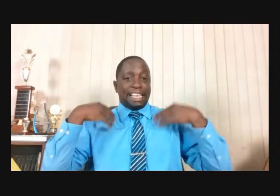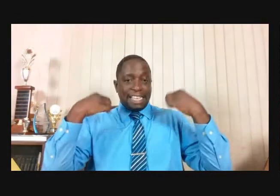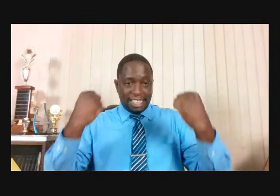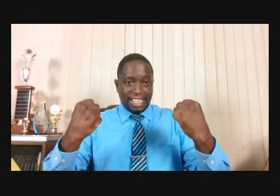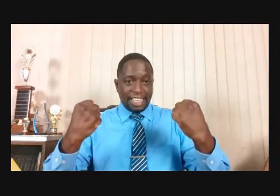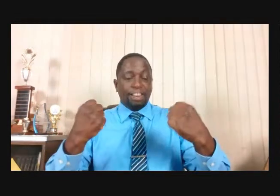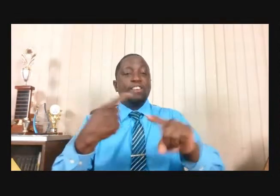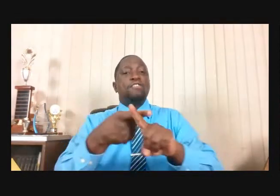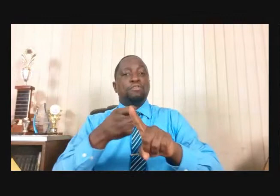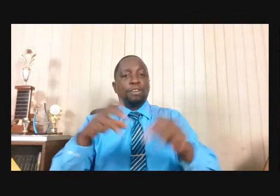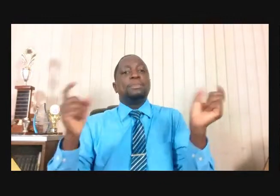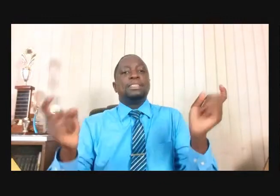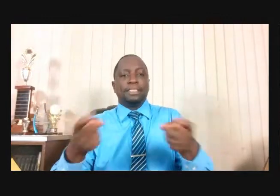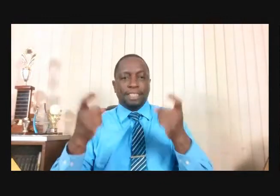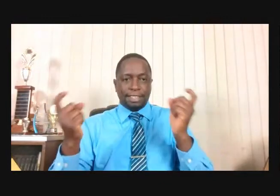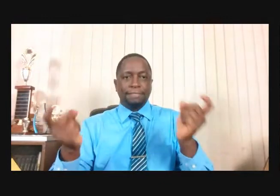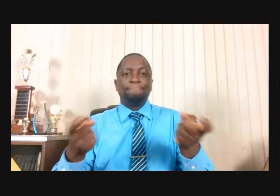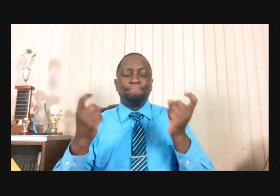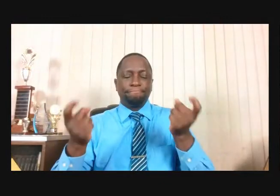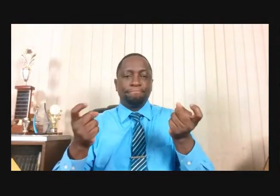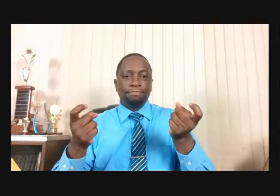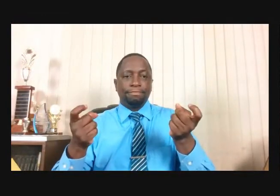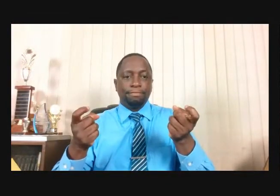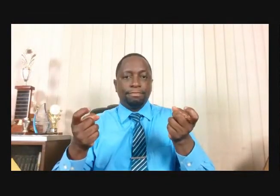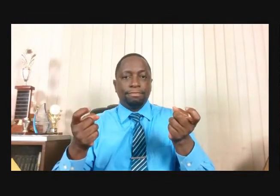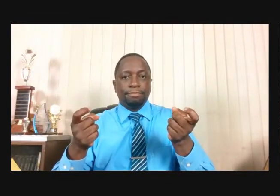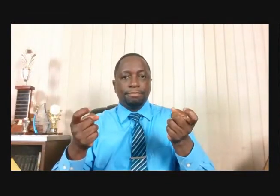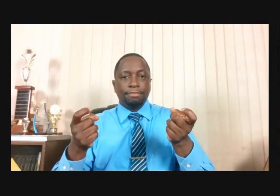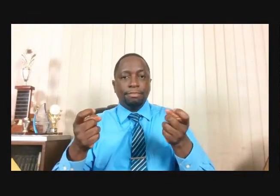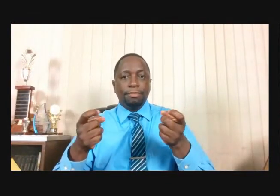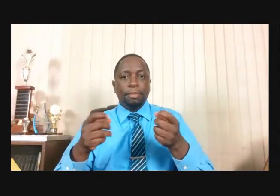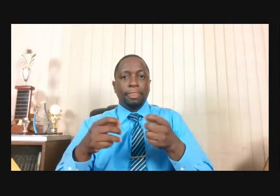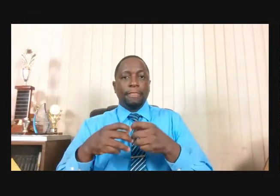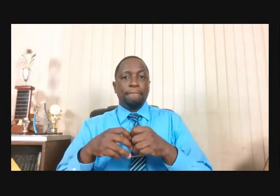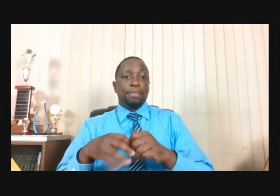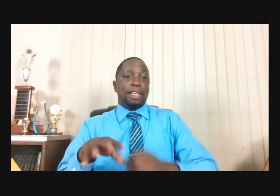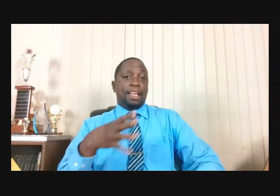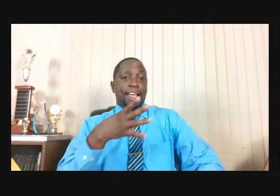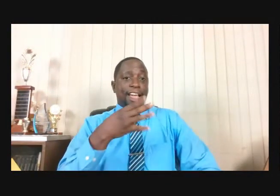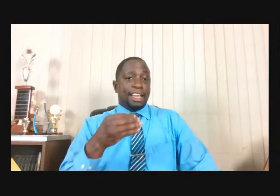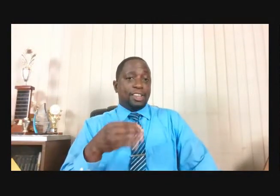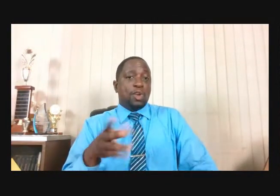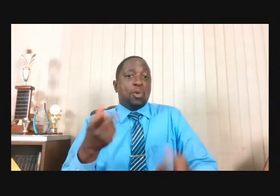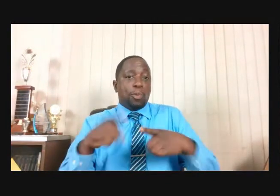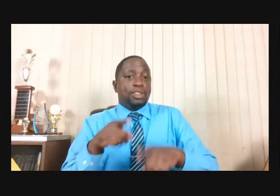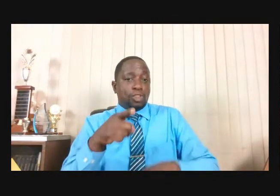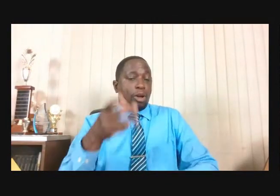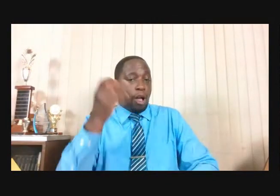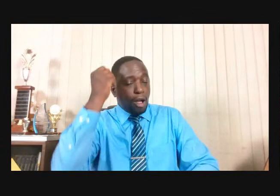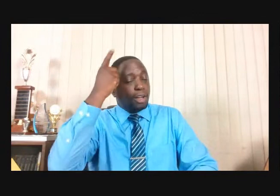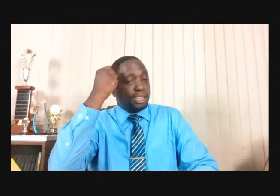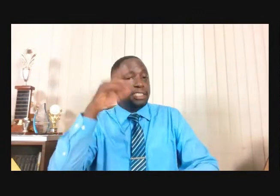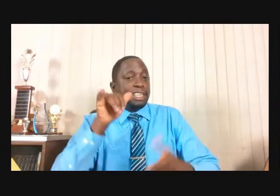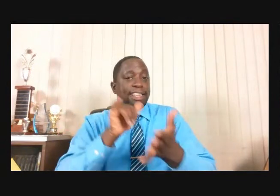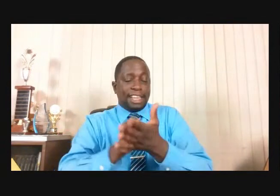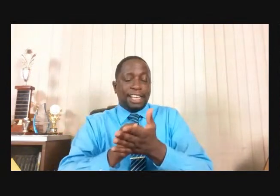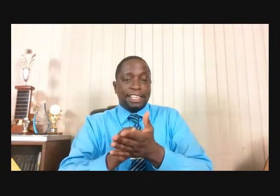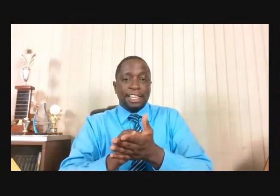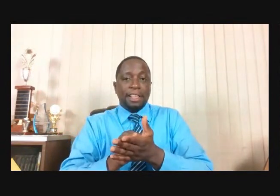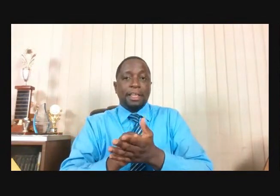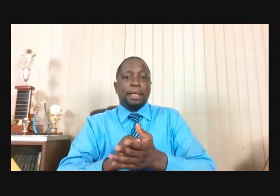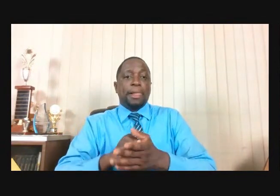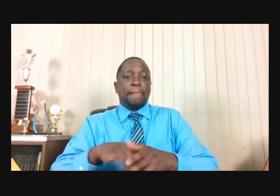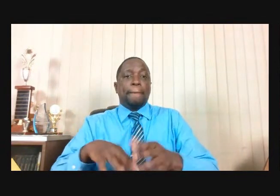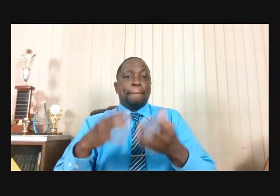Be Disappointed When You See And Become Aware Of Their Faults And Mistakes And There Are Parents Today